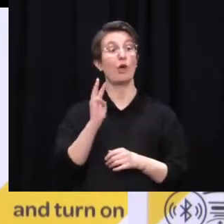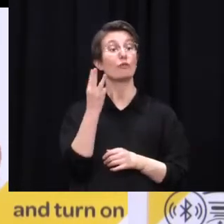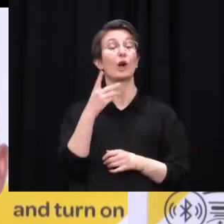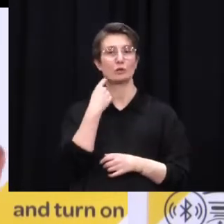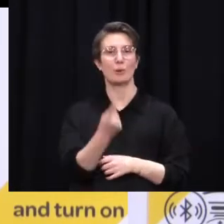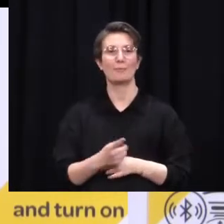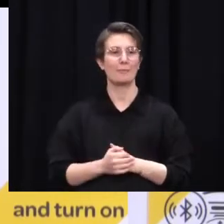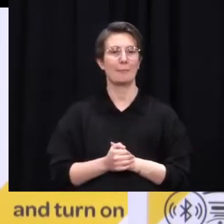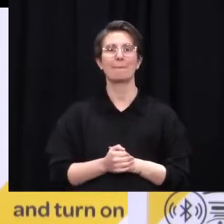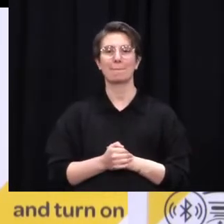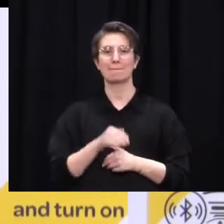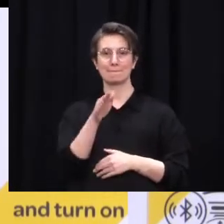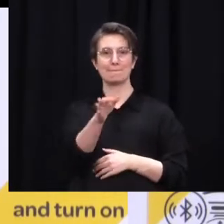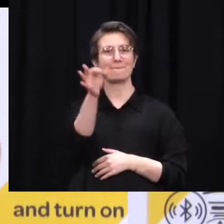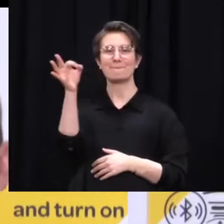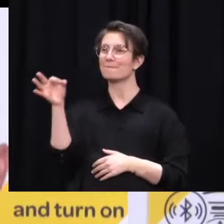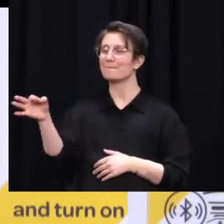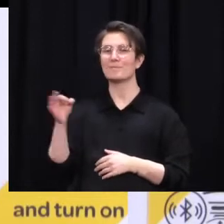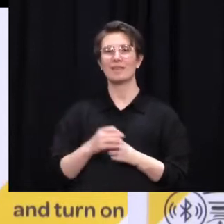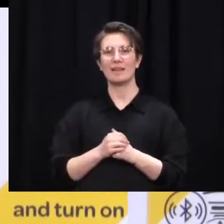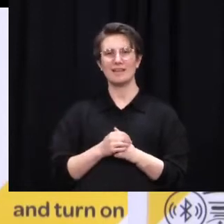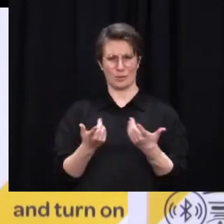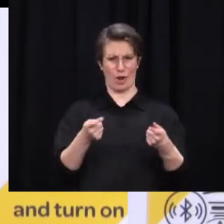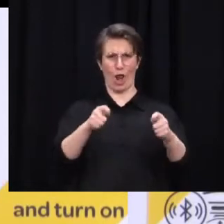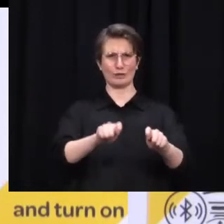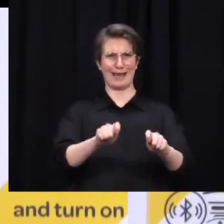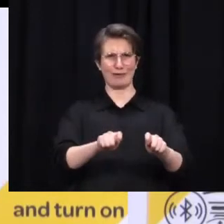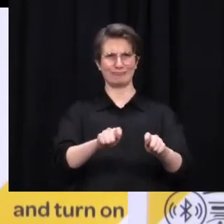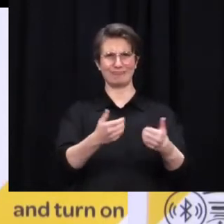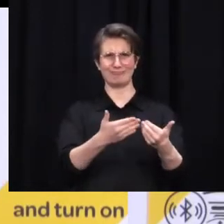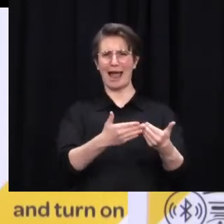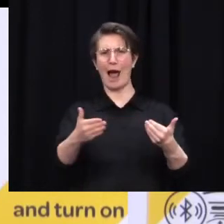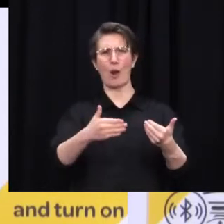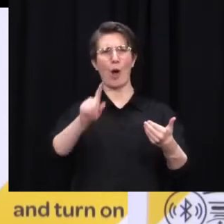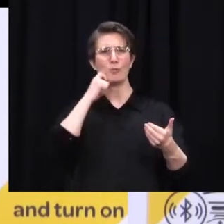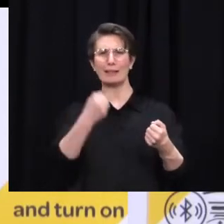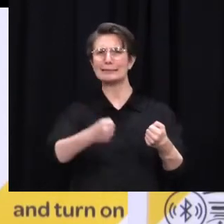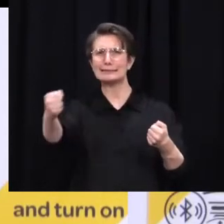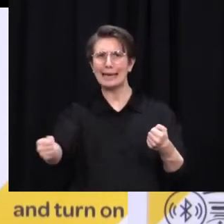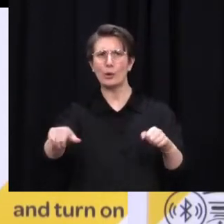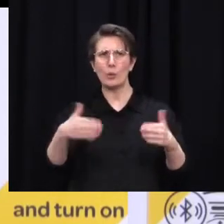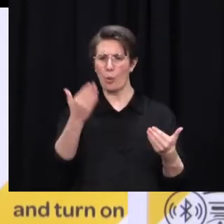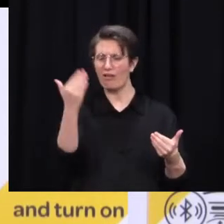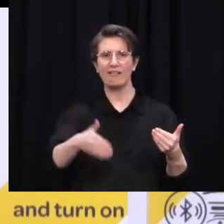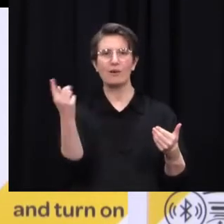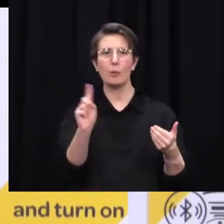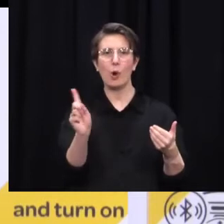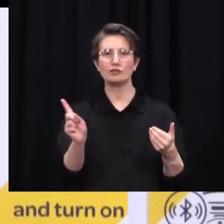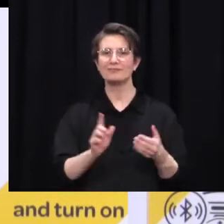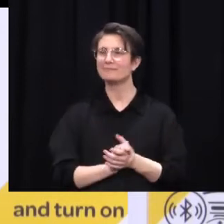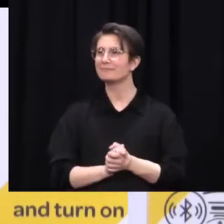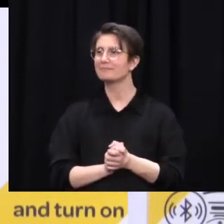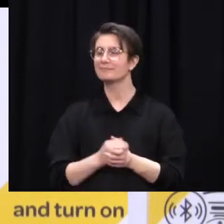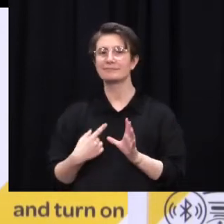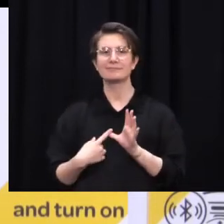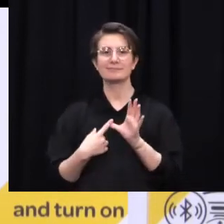at Level 4 Lockdown 4? Look, there's still a whole 24 hours worth of information together and we do make those, you know, we do get the latest